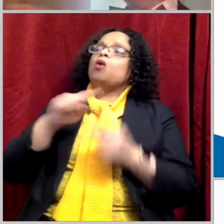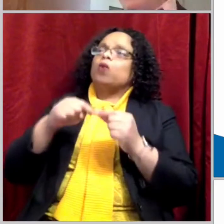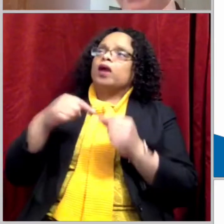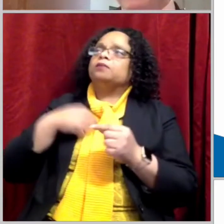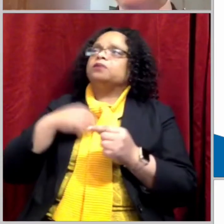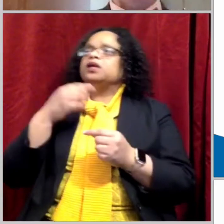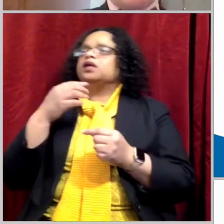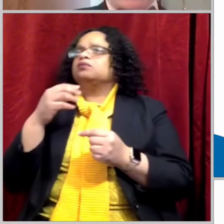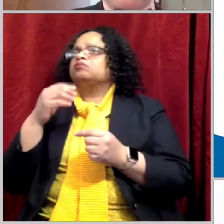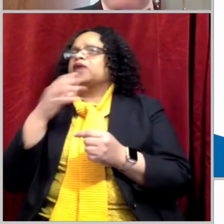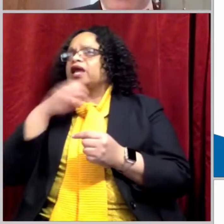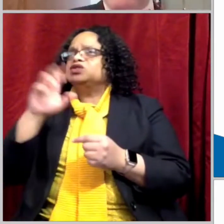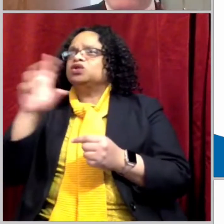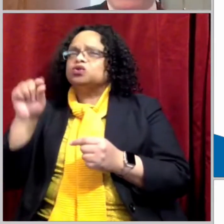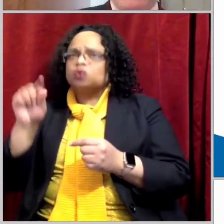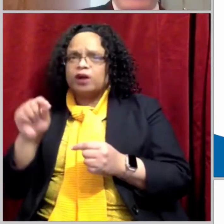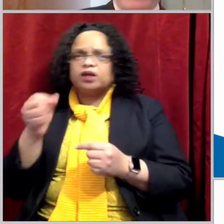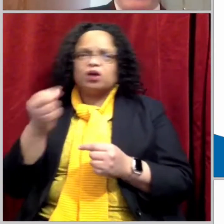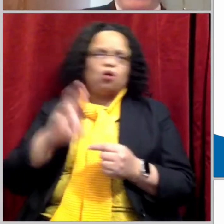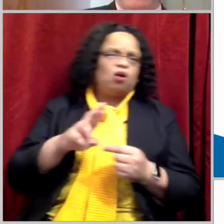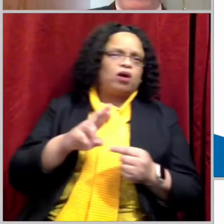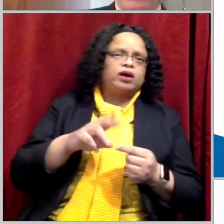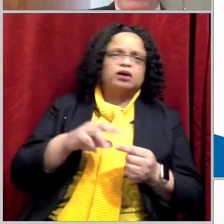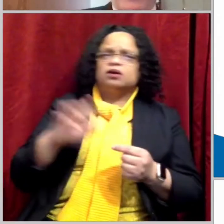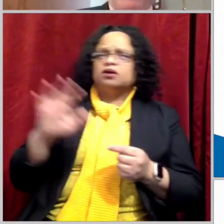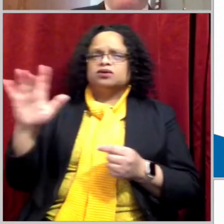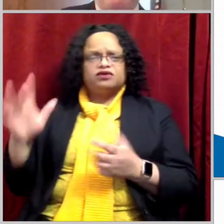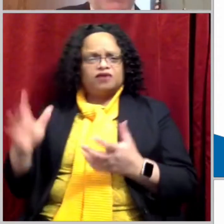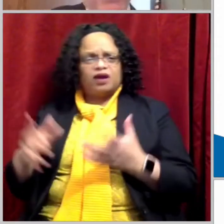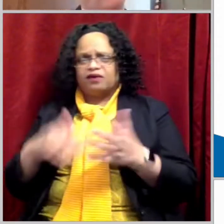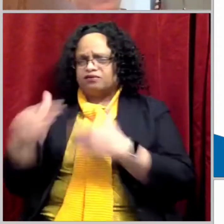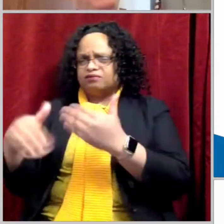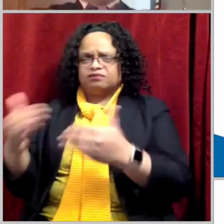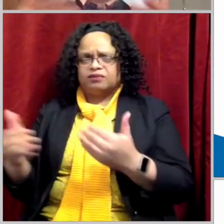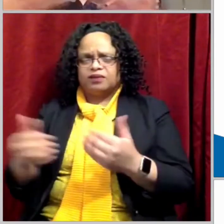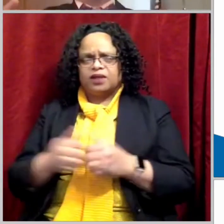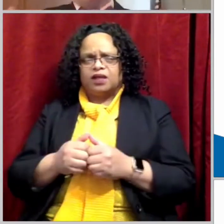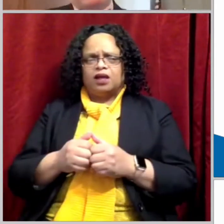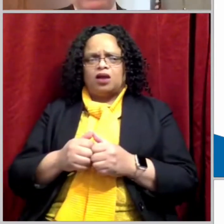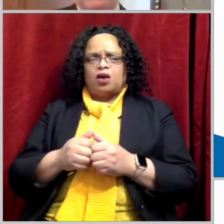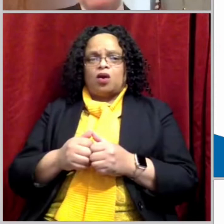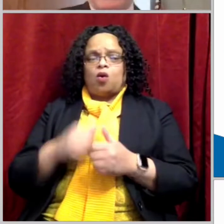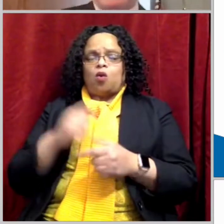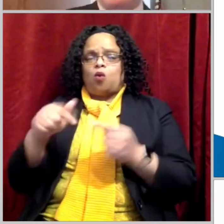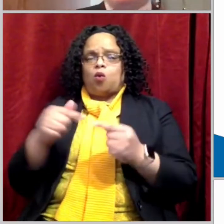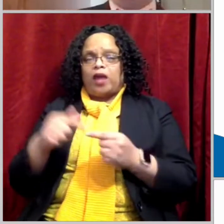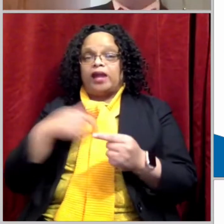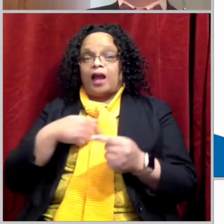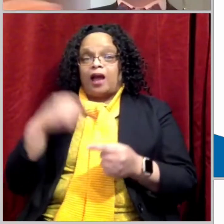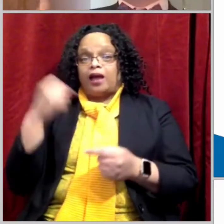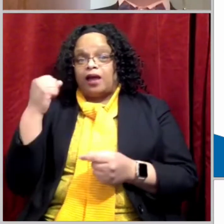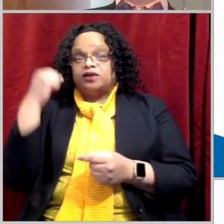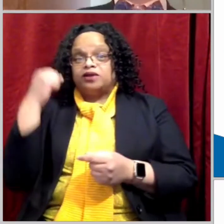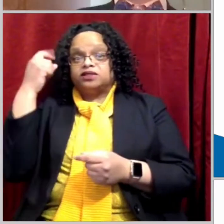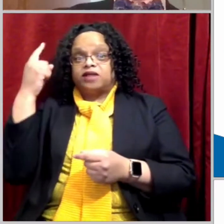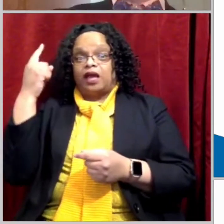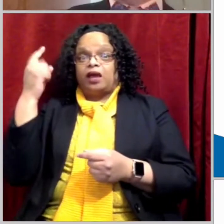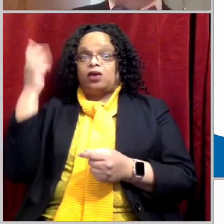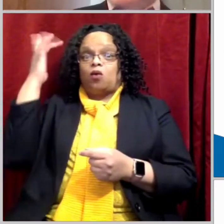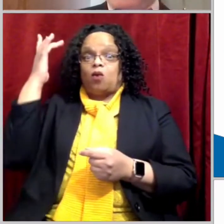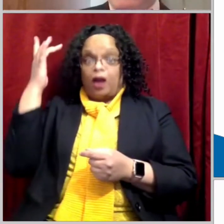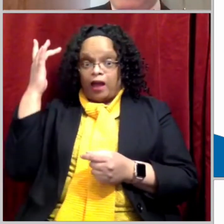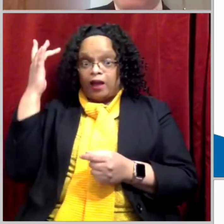That's when I was baptized. Or maybe when I reached an understanding of why I